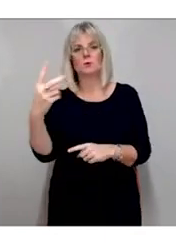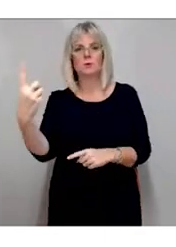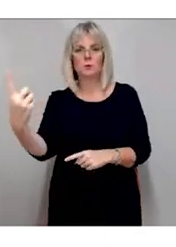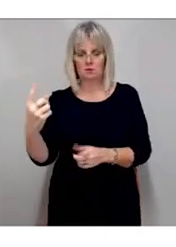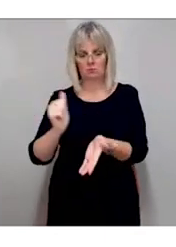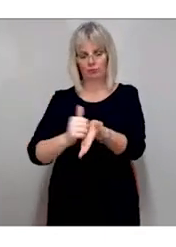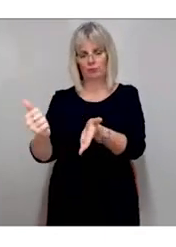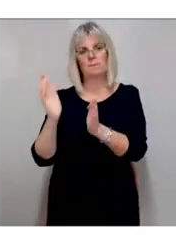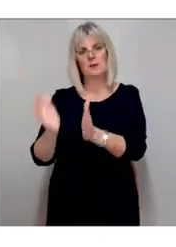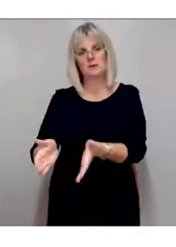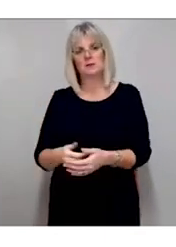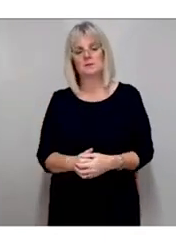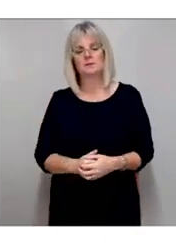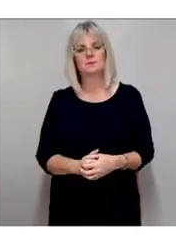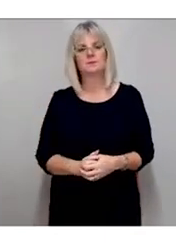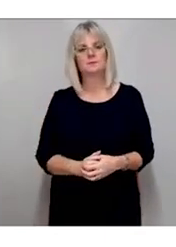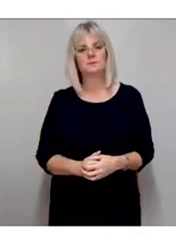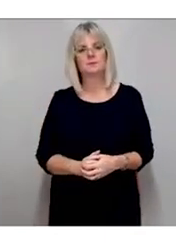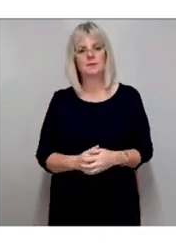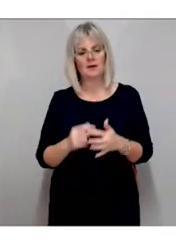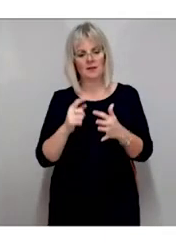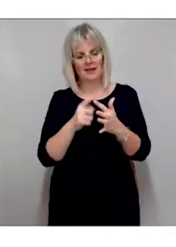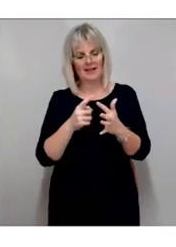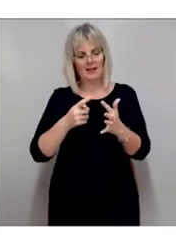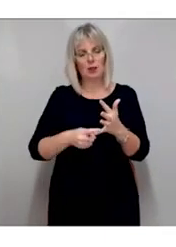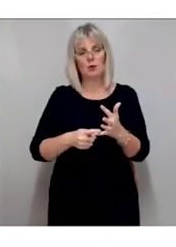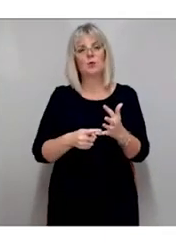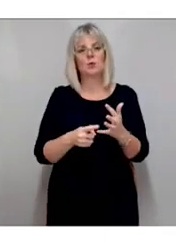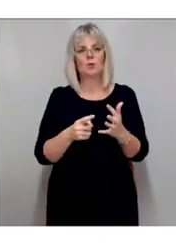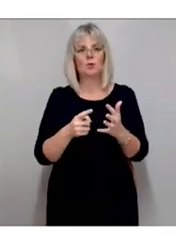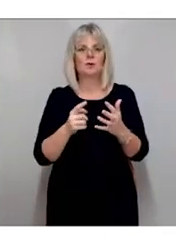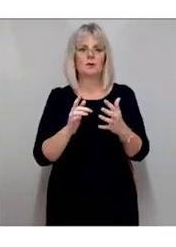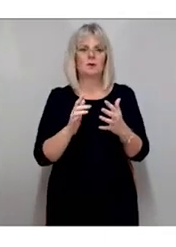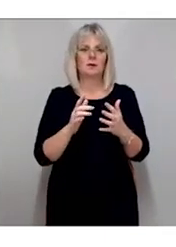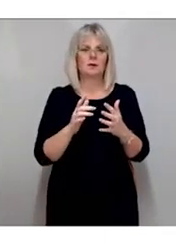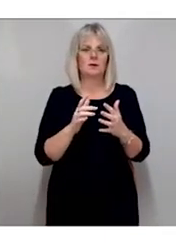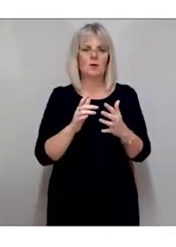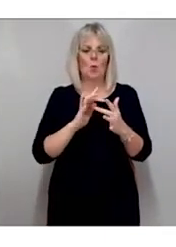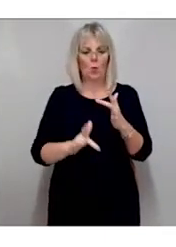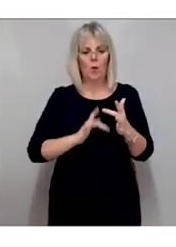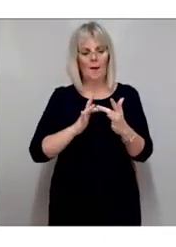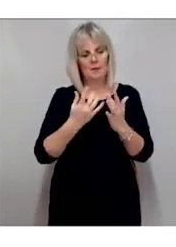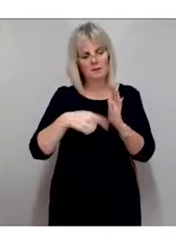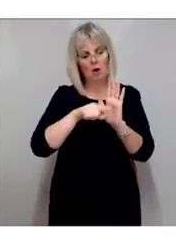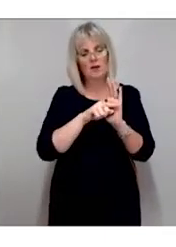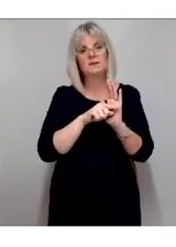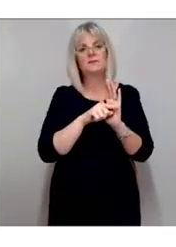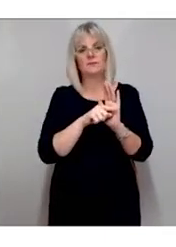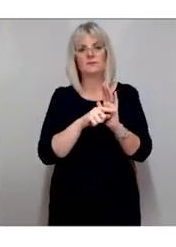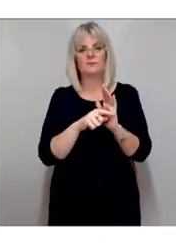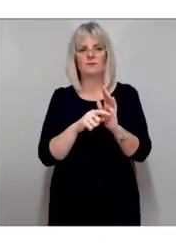EU Web Accessibility Directive of 2016 is implemented by national laws and regulations, including in the UK,